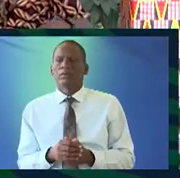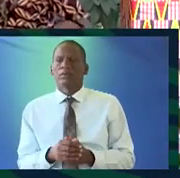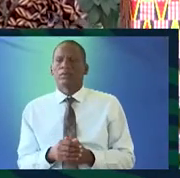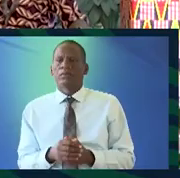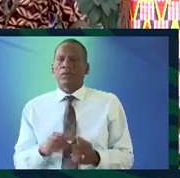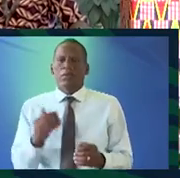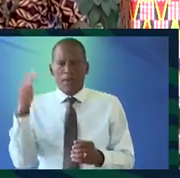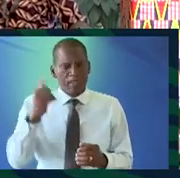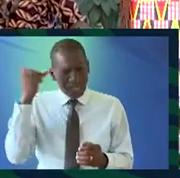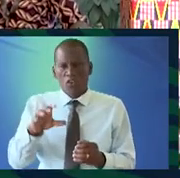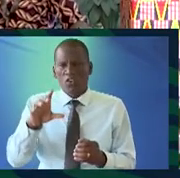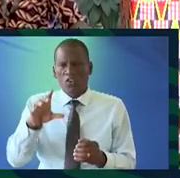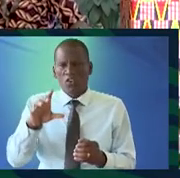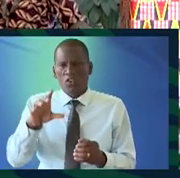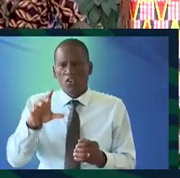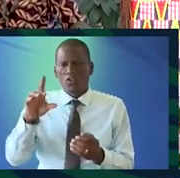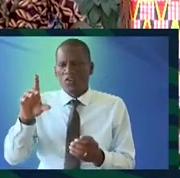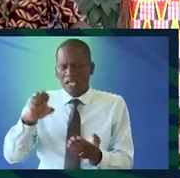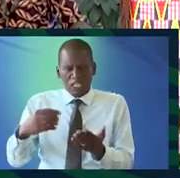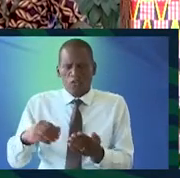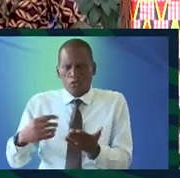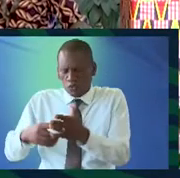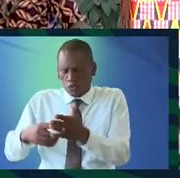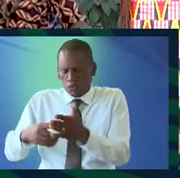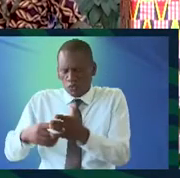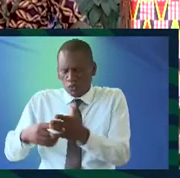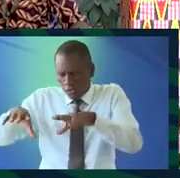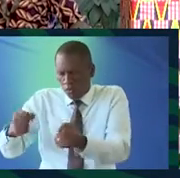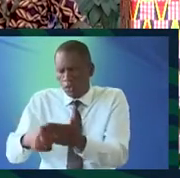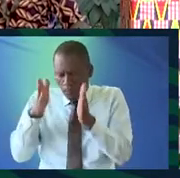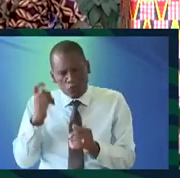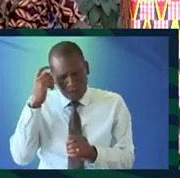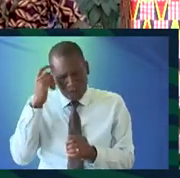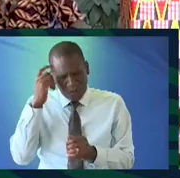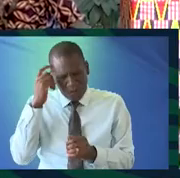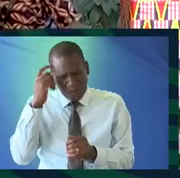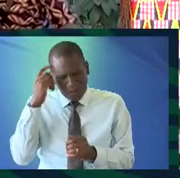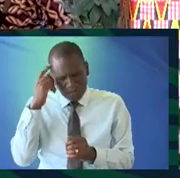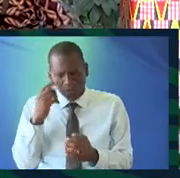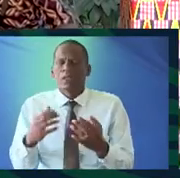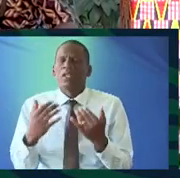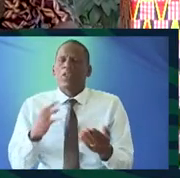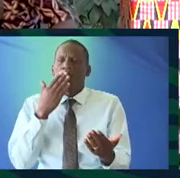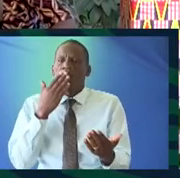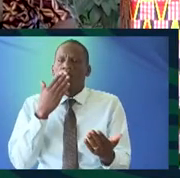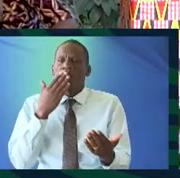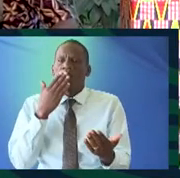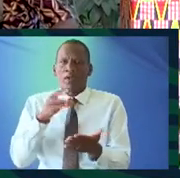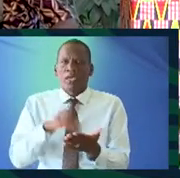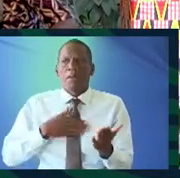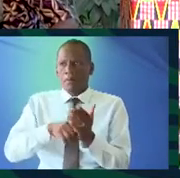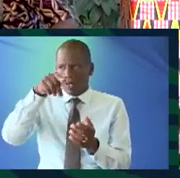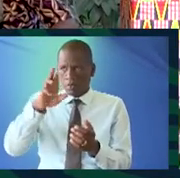and see we're going back to that idea of the decolonization of our mind your own personal mind go ahead thank you very much once again I'm